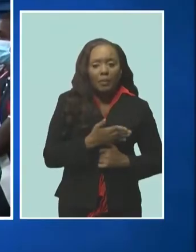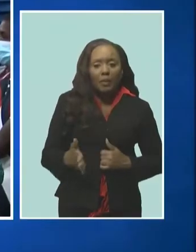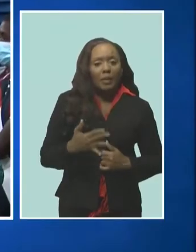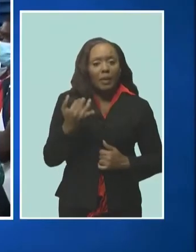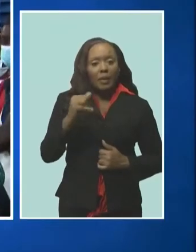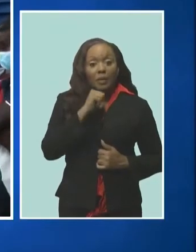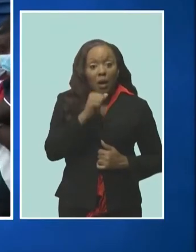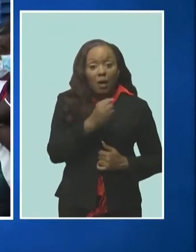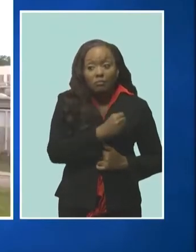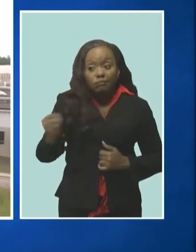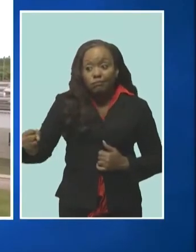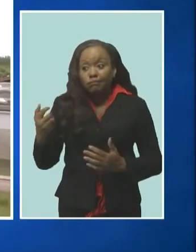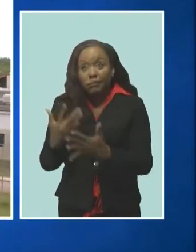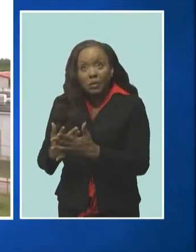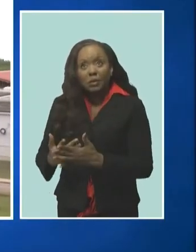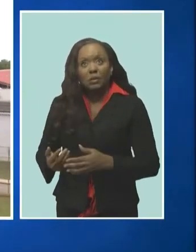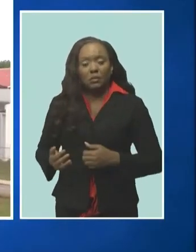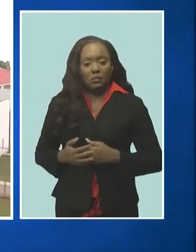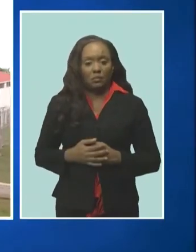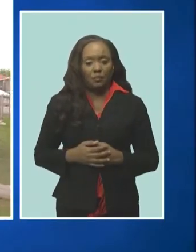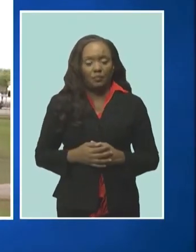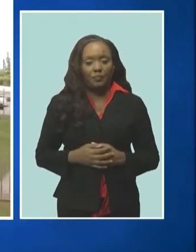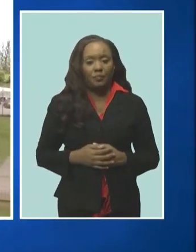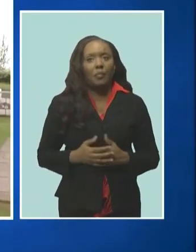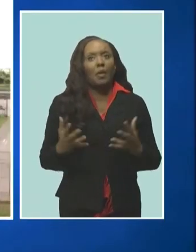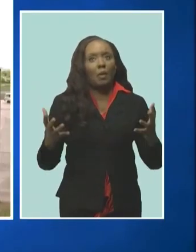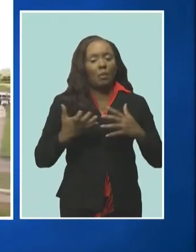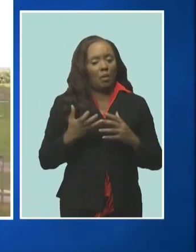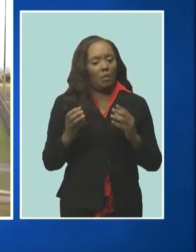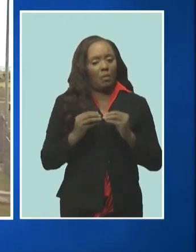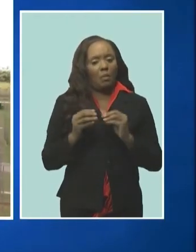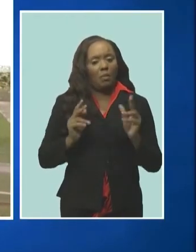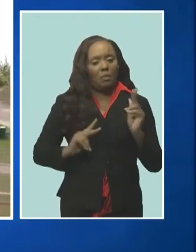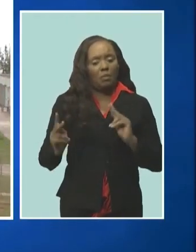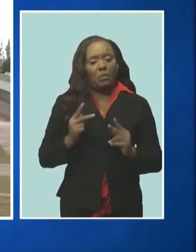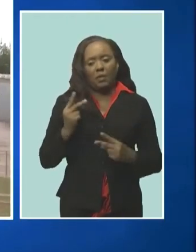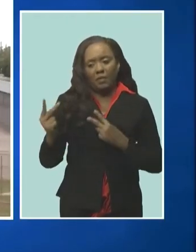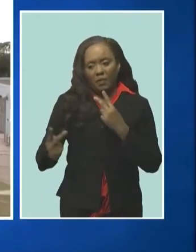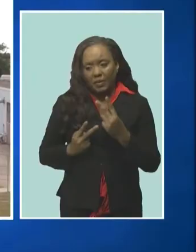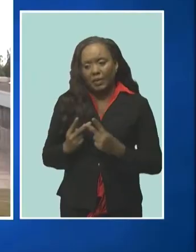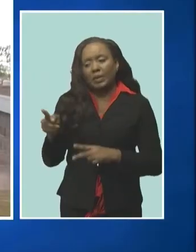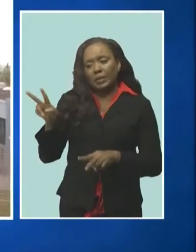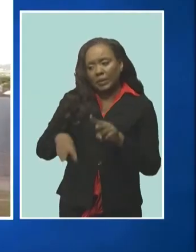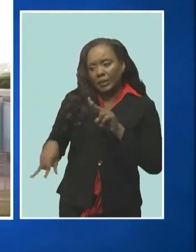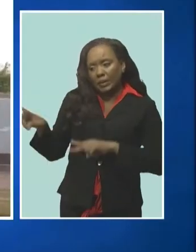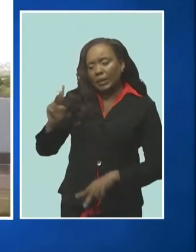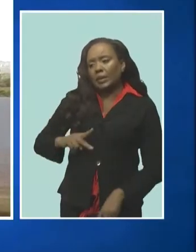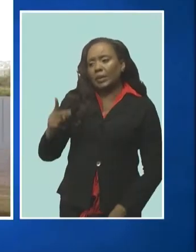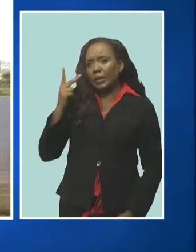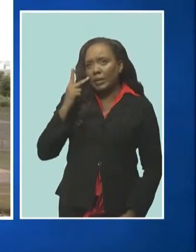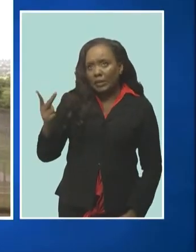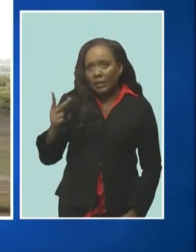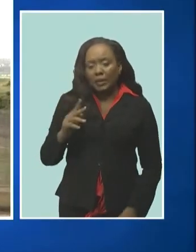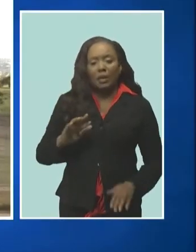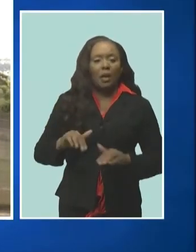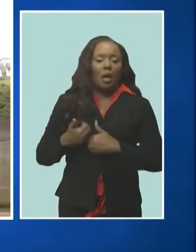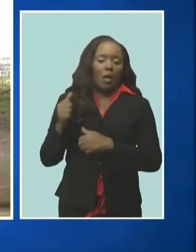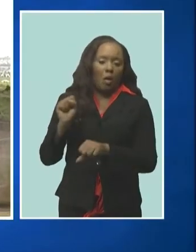possible to visit the prisoner does this month during the open days to get a look at its operations